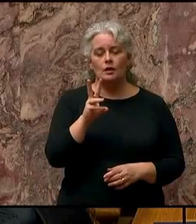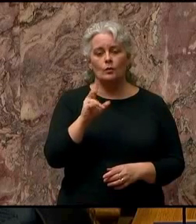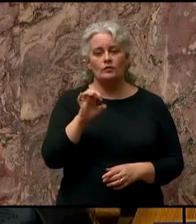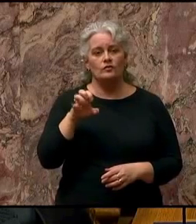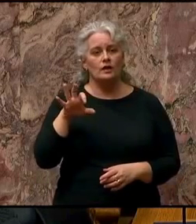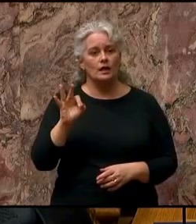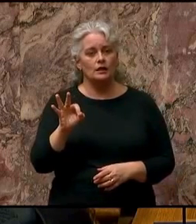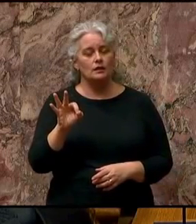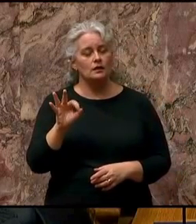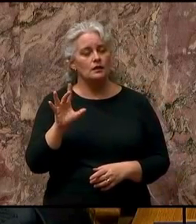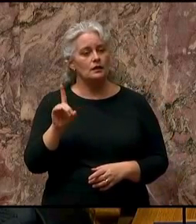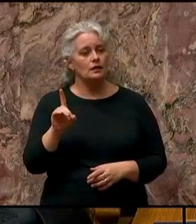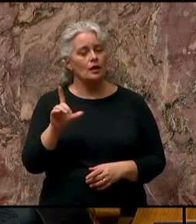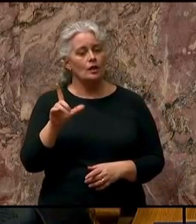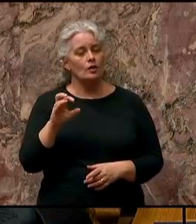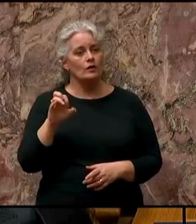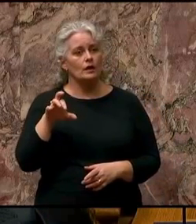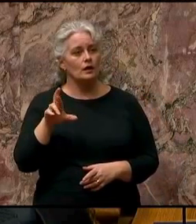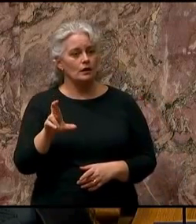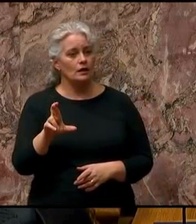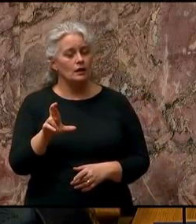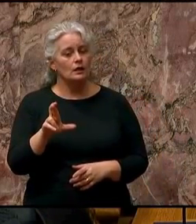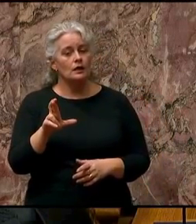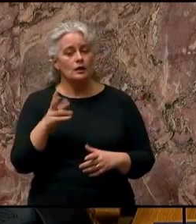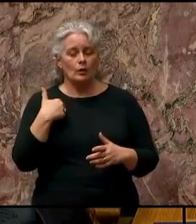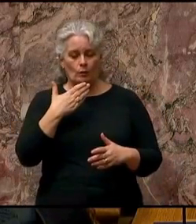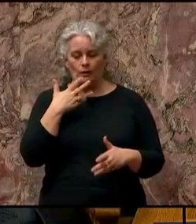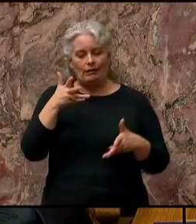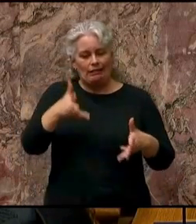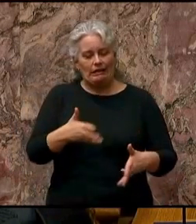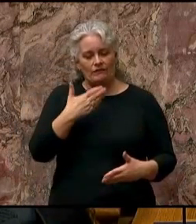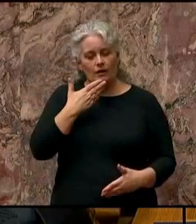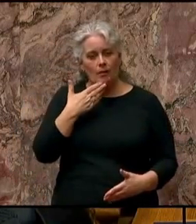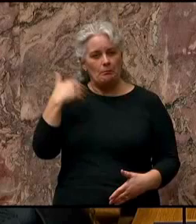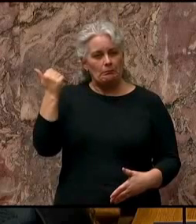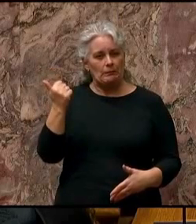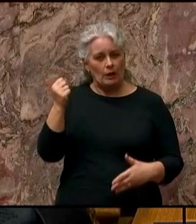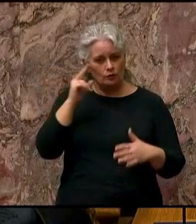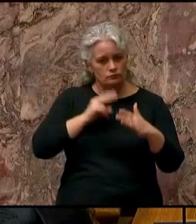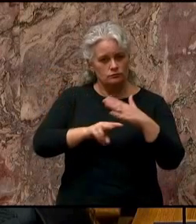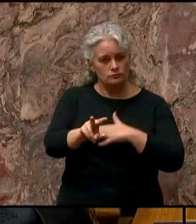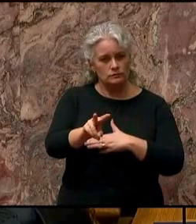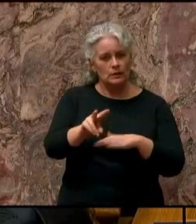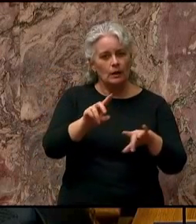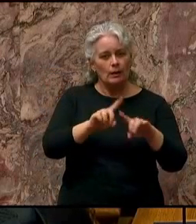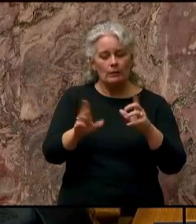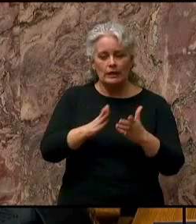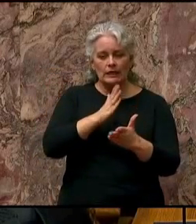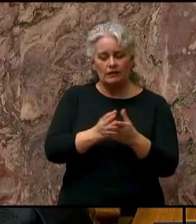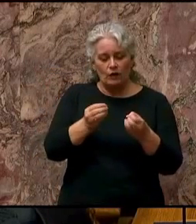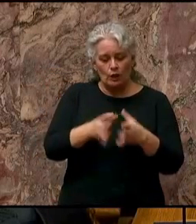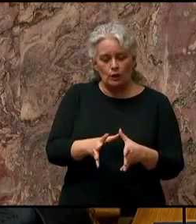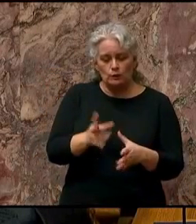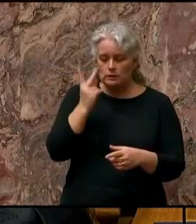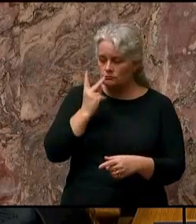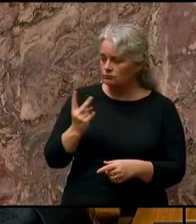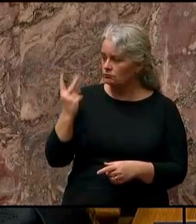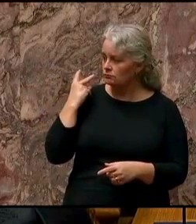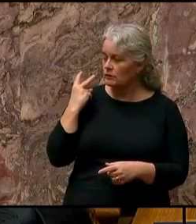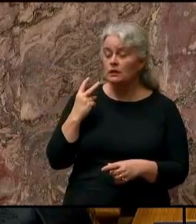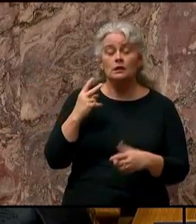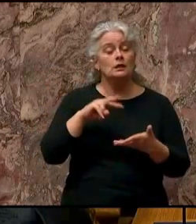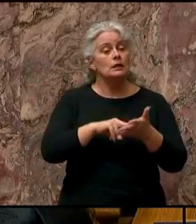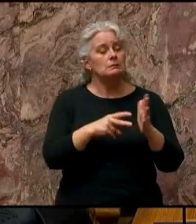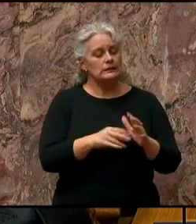striving to leave a better legacy while never losing sight of what got us here. It means staying